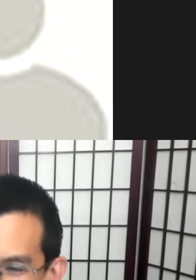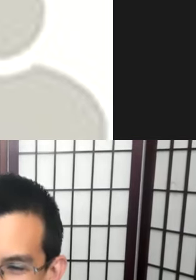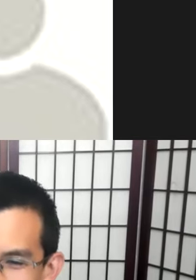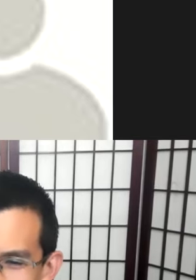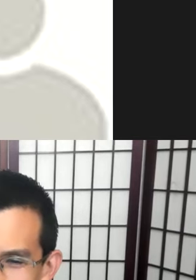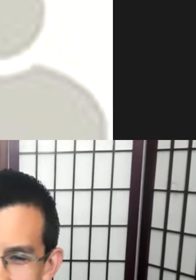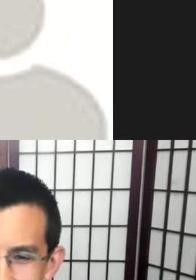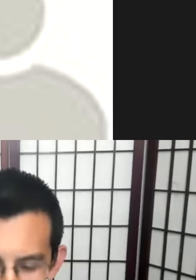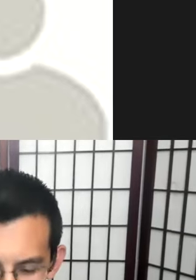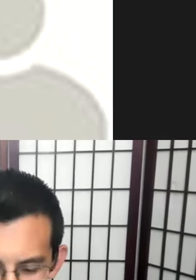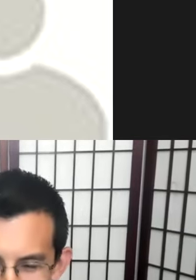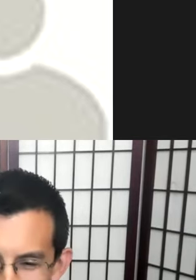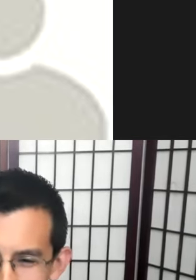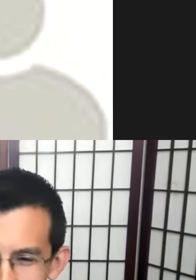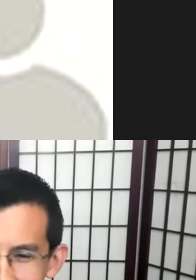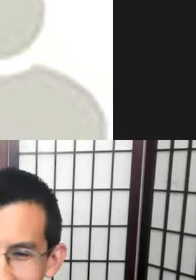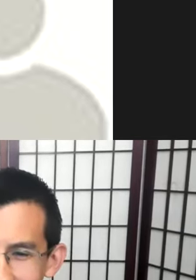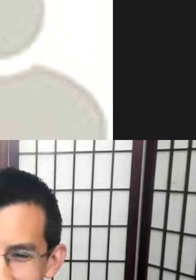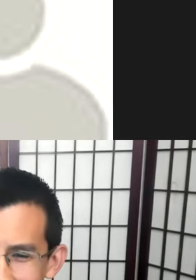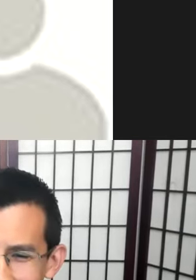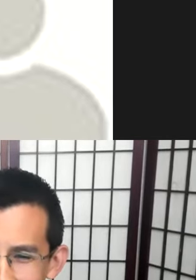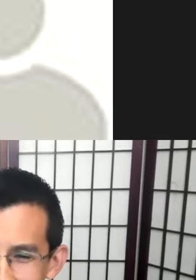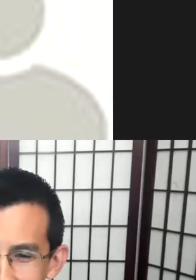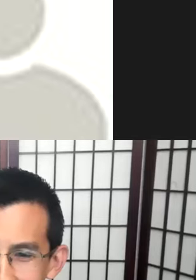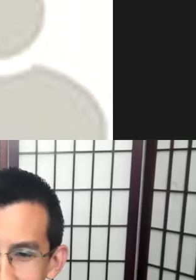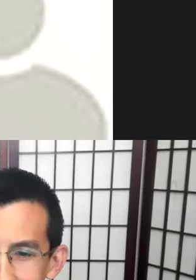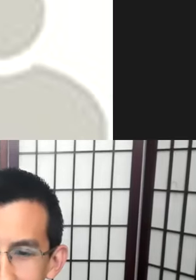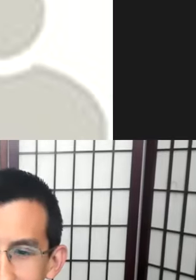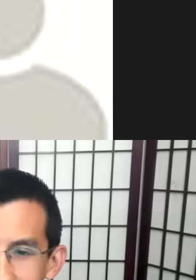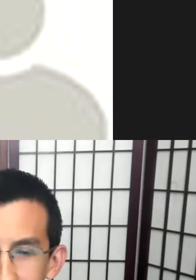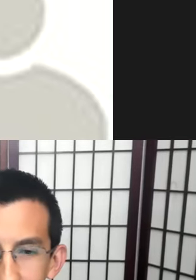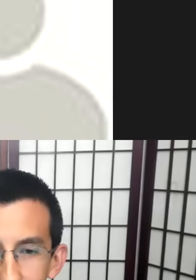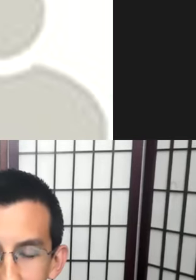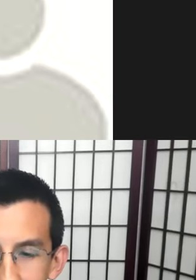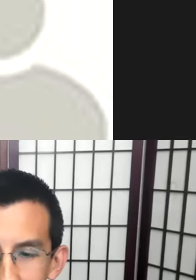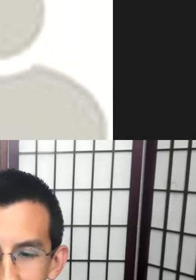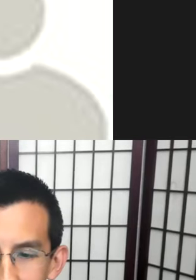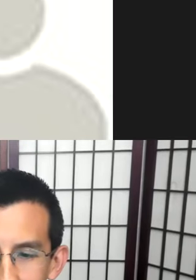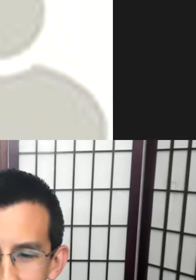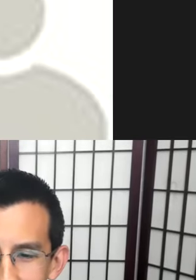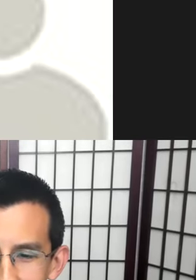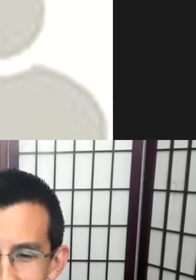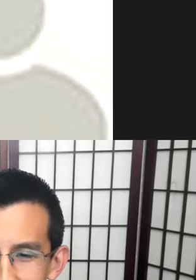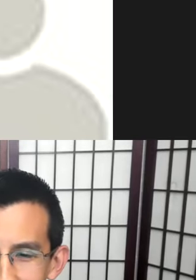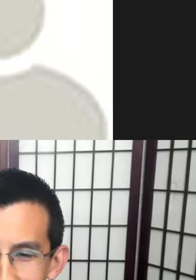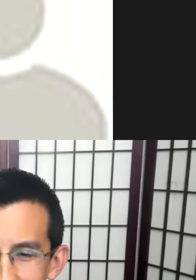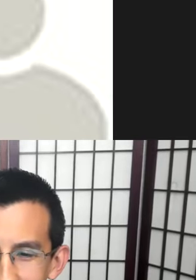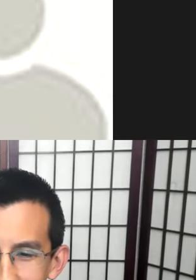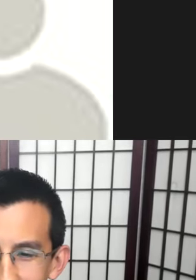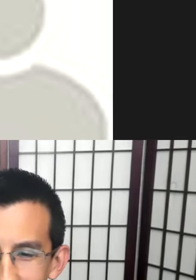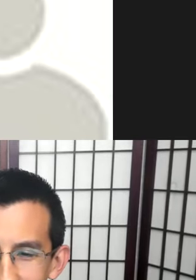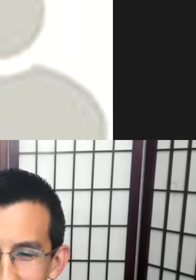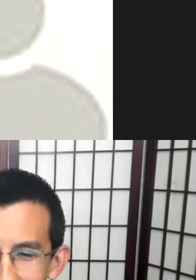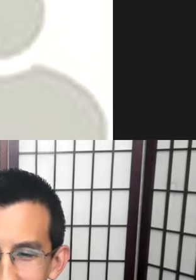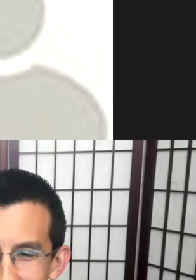about rights and rights of ownership. Universities via their IRB tend to consider quote their property. Any data collected